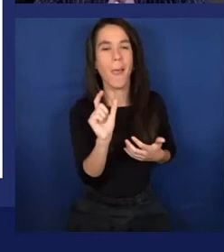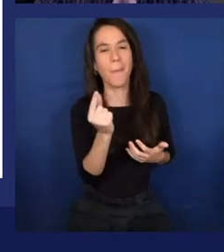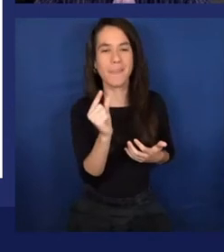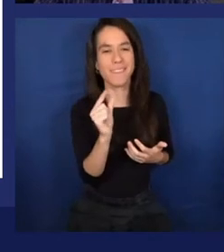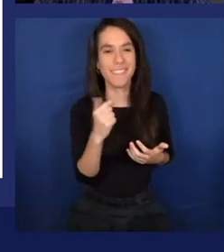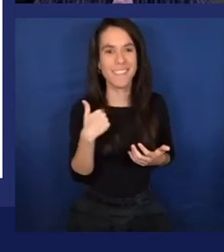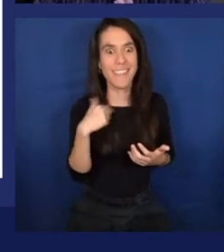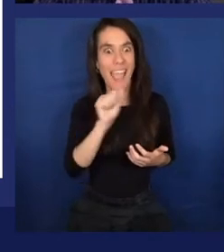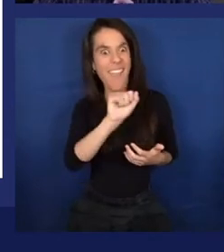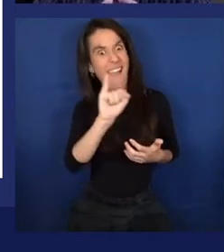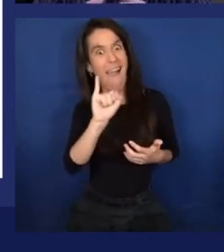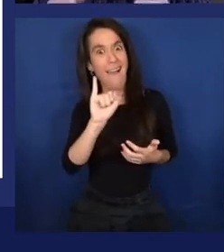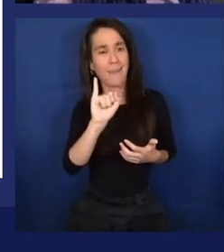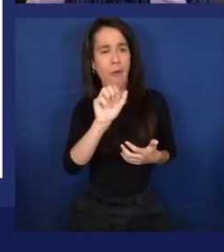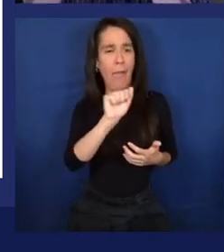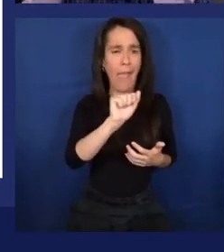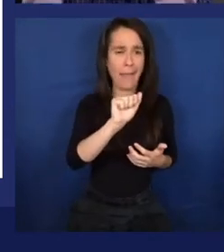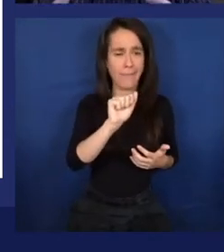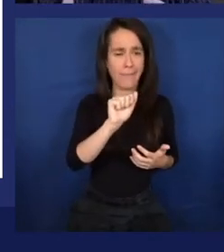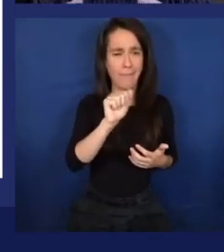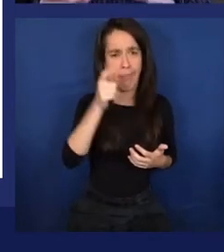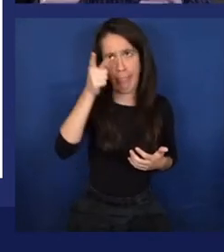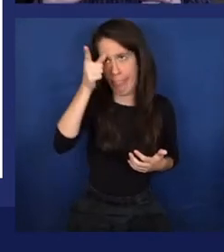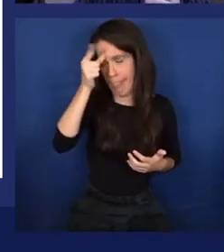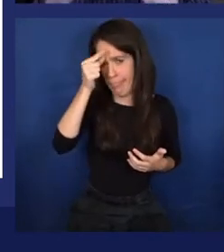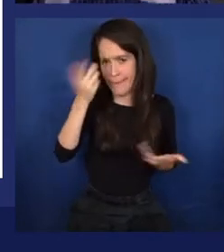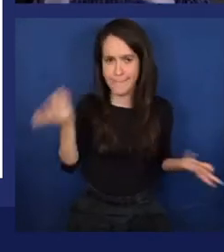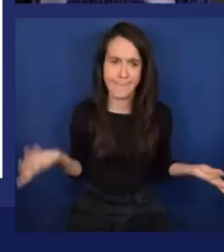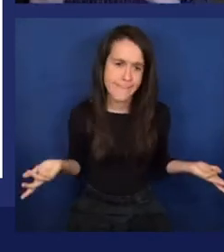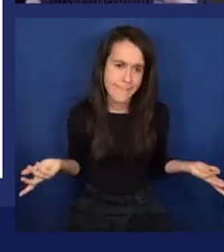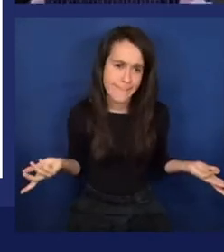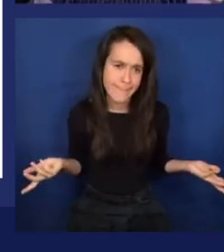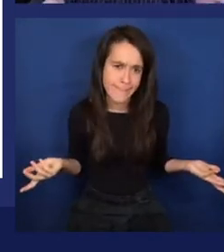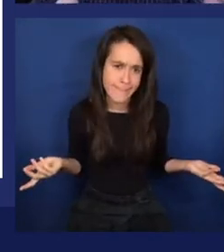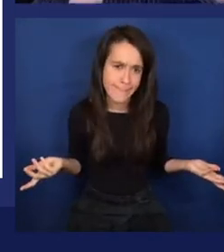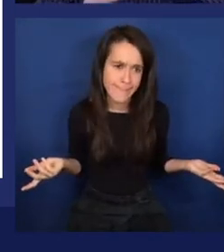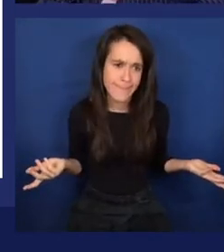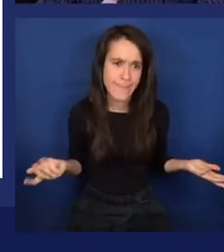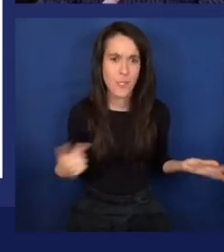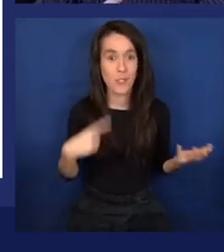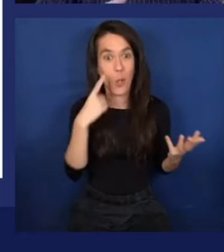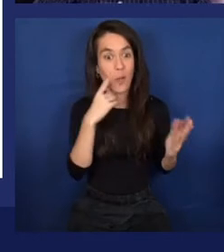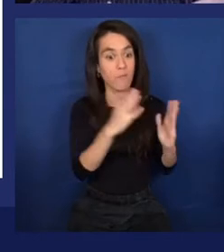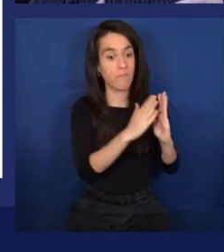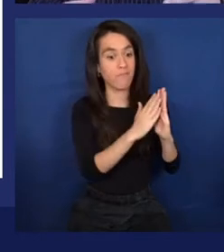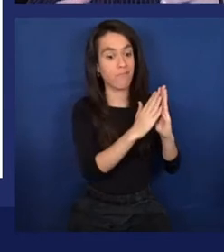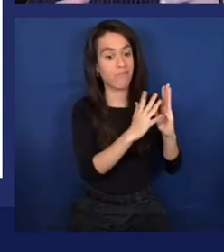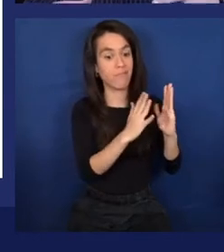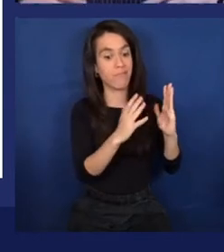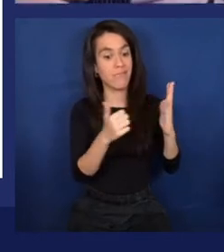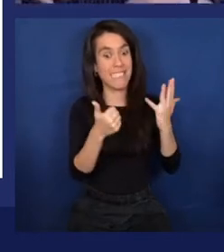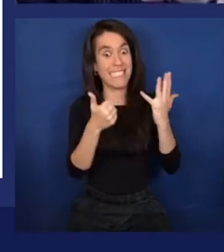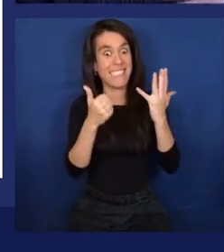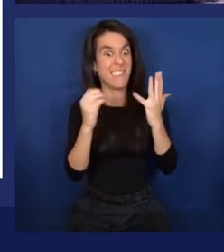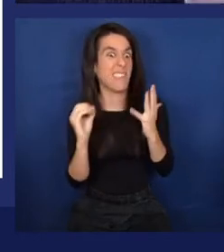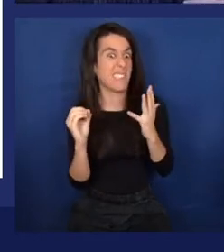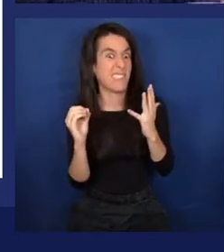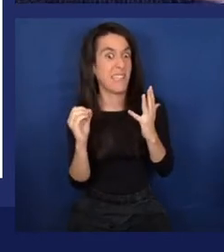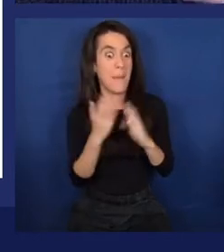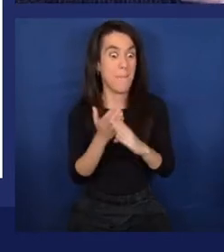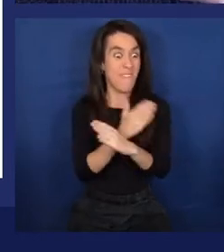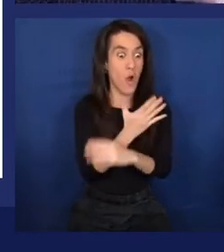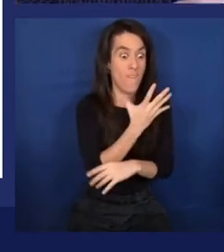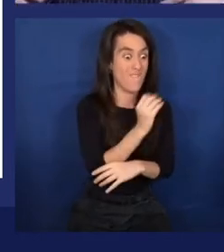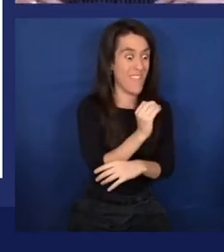stupidity. And by the end of the 60s, the promises that had been made in the 50s didn't measure